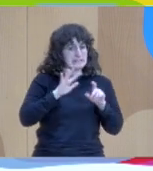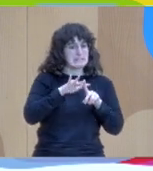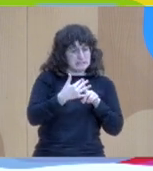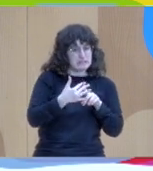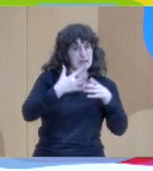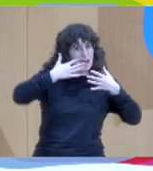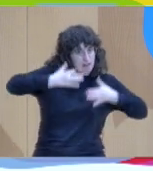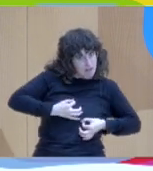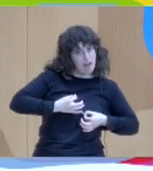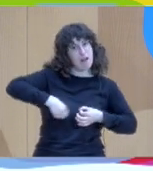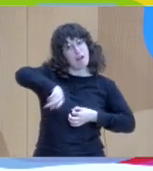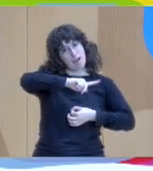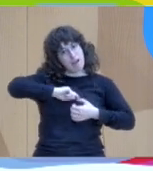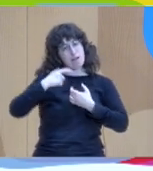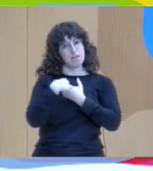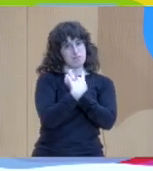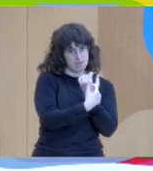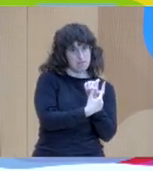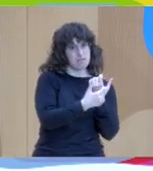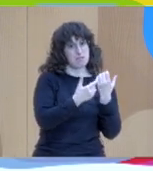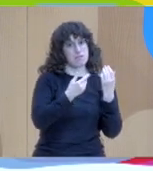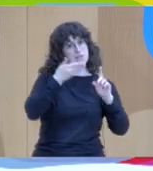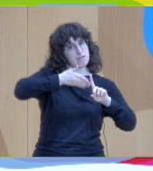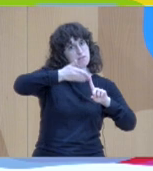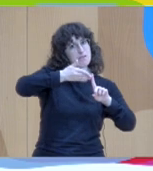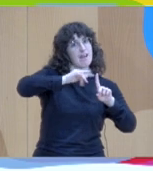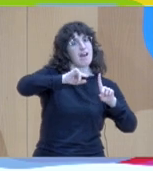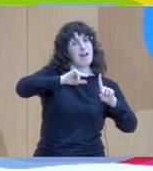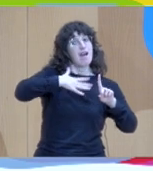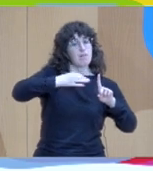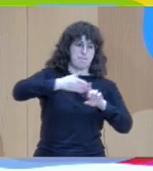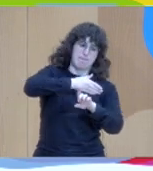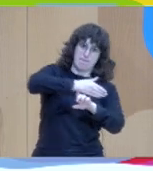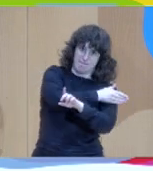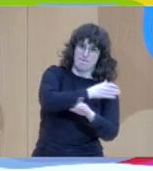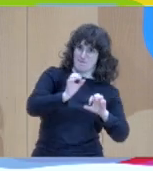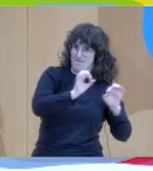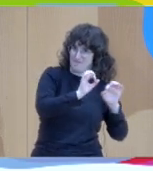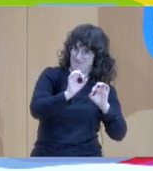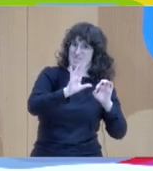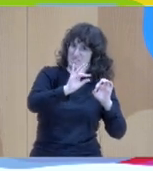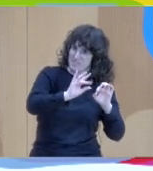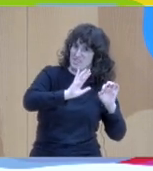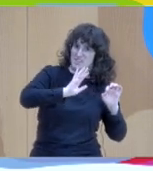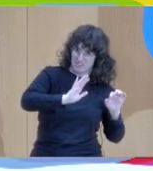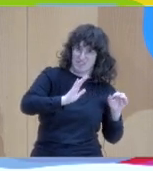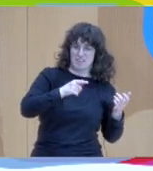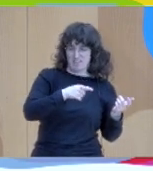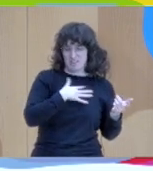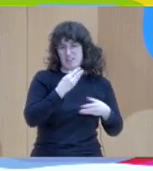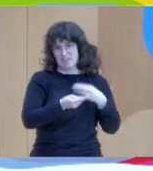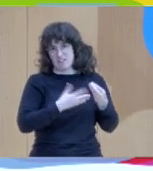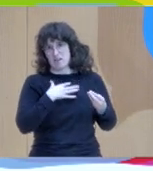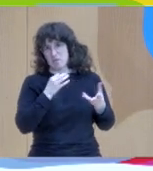relationships. So, we didn't invite anyone outside the relationship. We didn't say, okay, someone from psychiatry, someone from